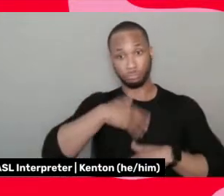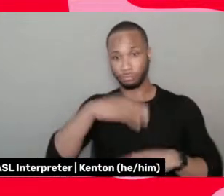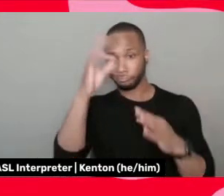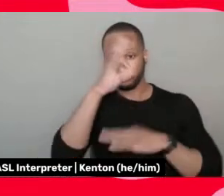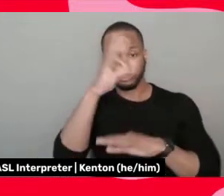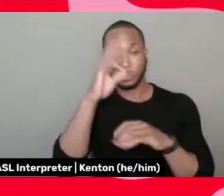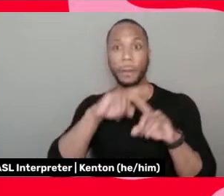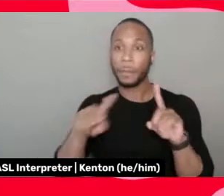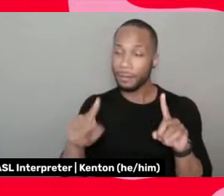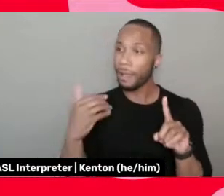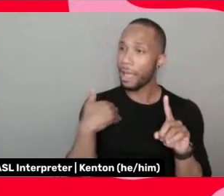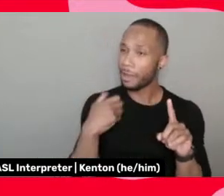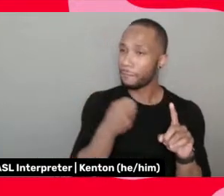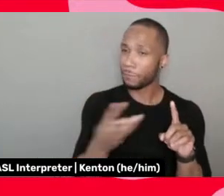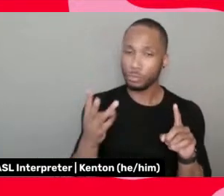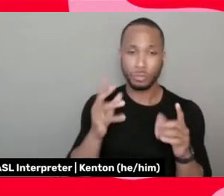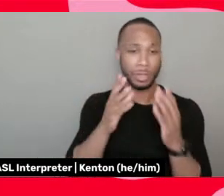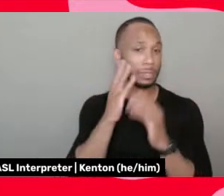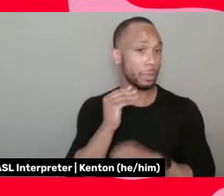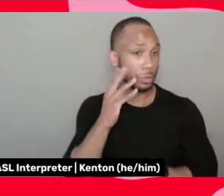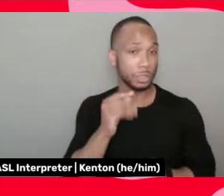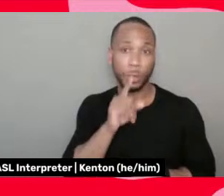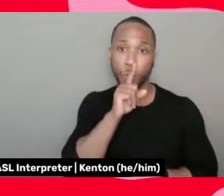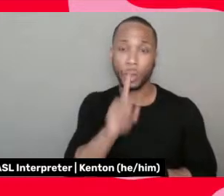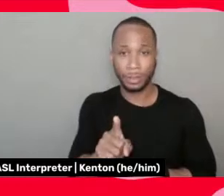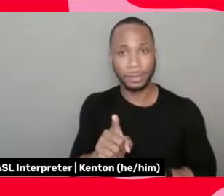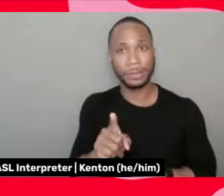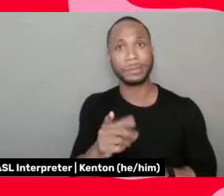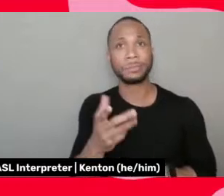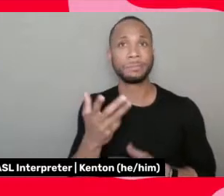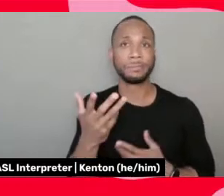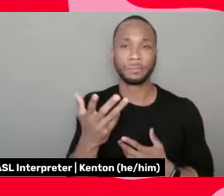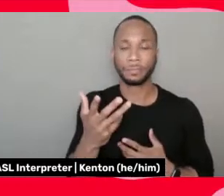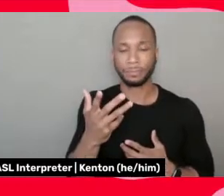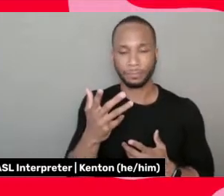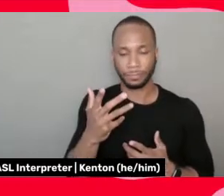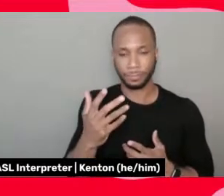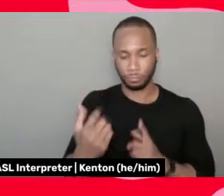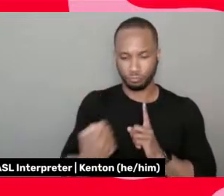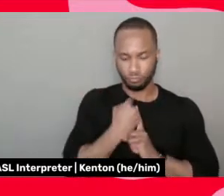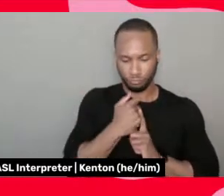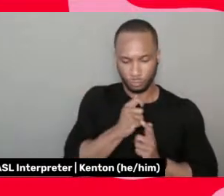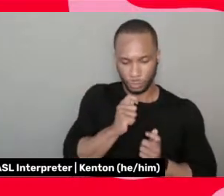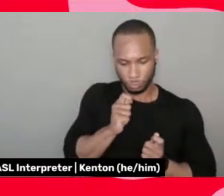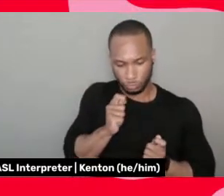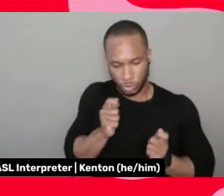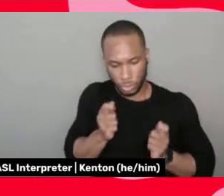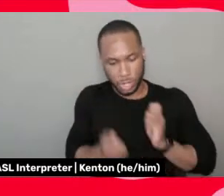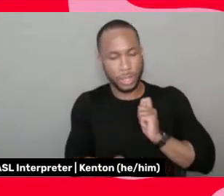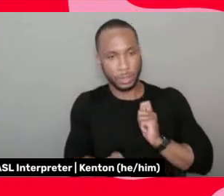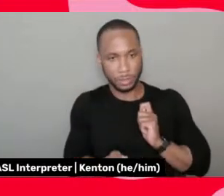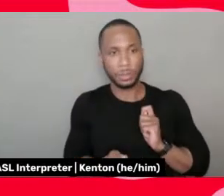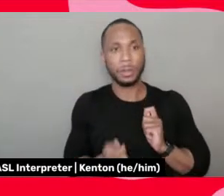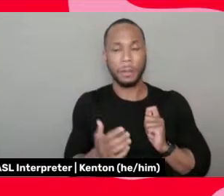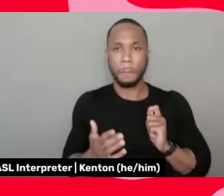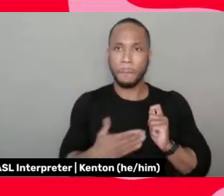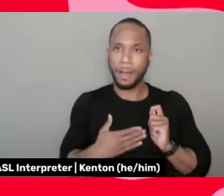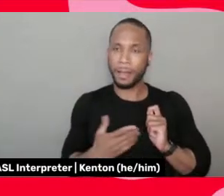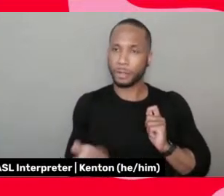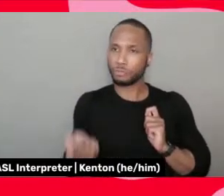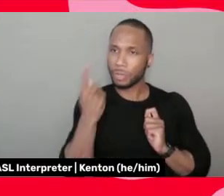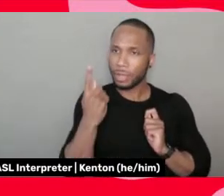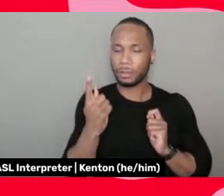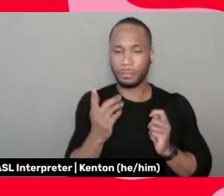I had a couple of experiences that really kind of reshifted and moved my level of comprehension,